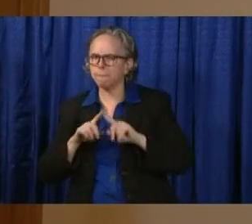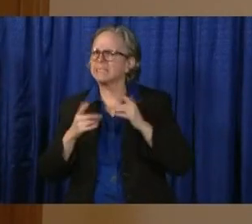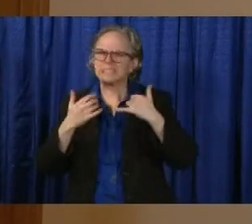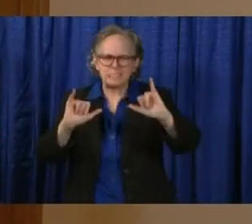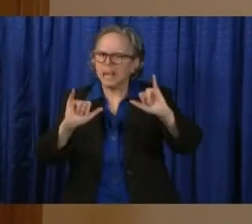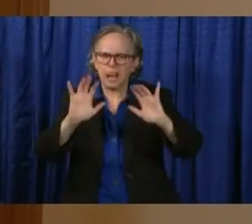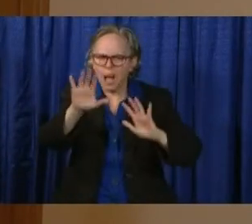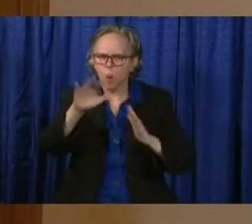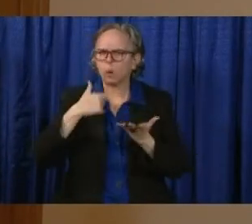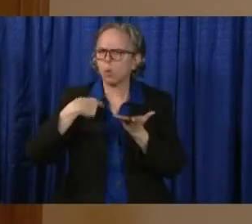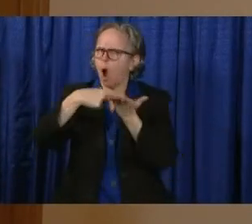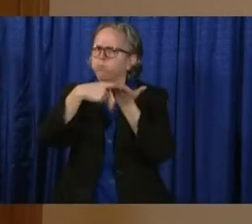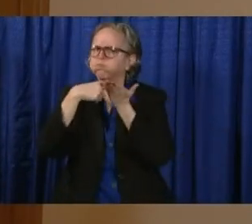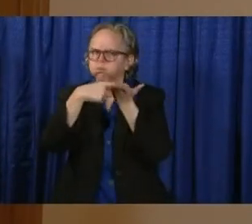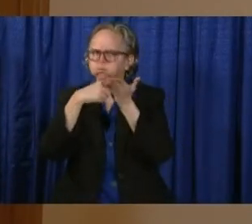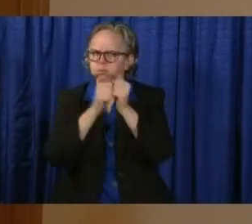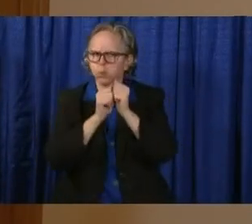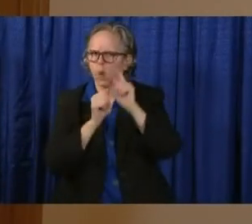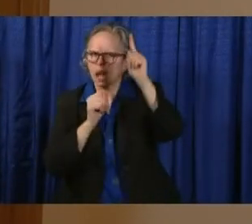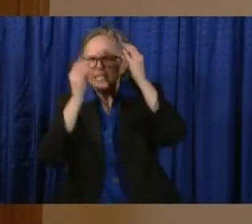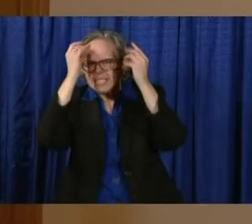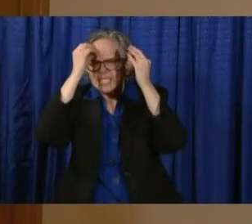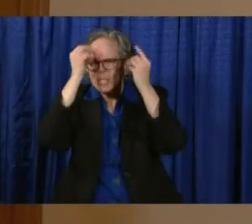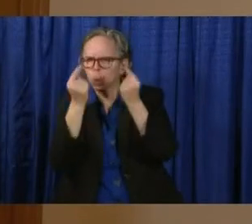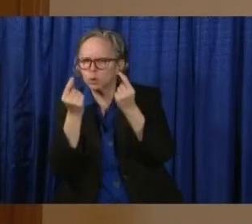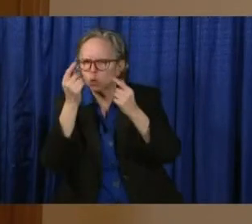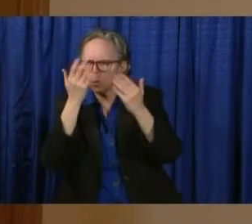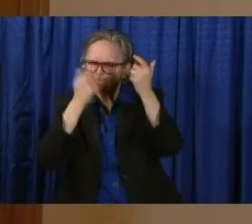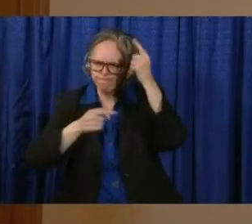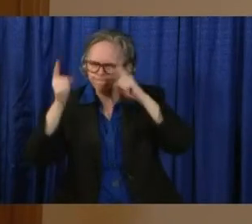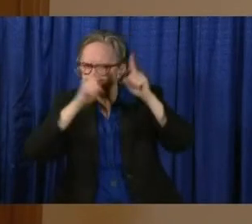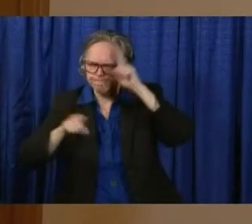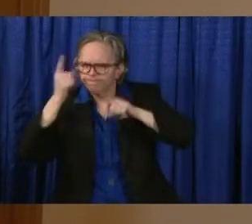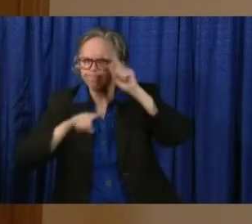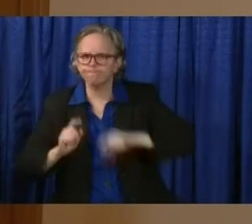conversations about and taking into consideration. Thank you.